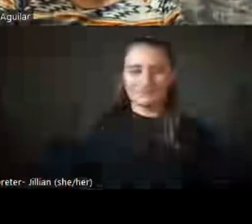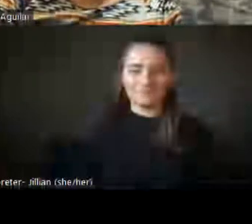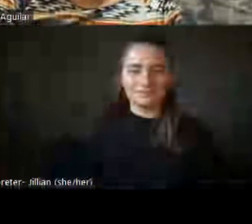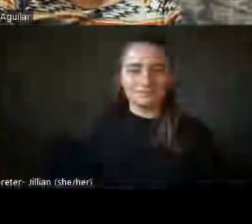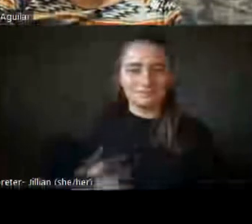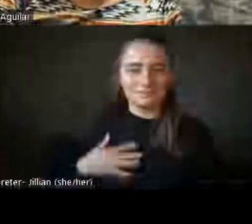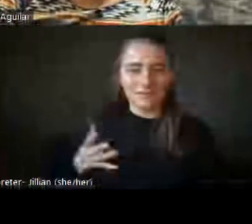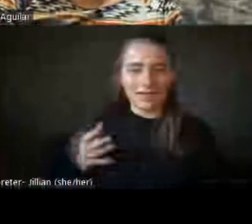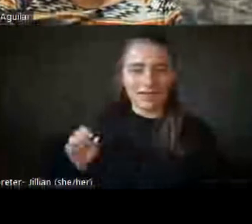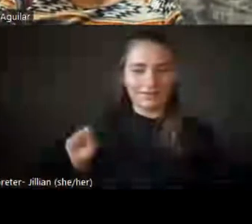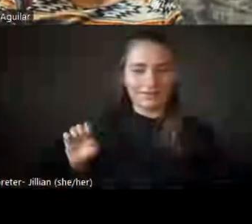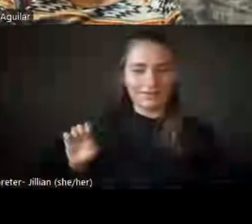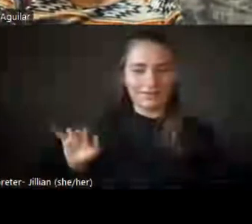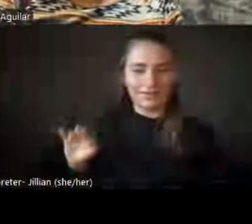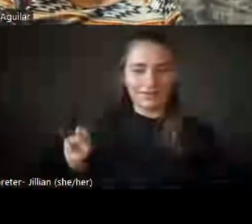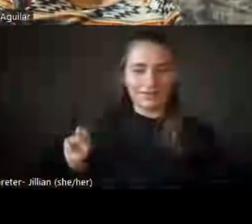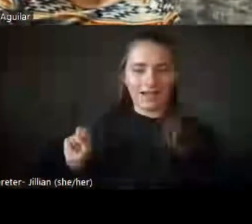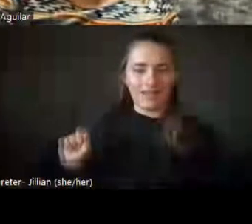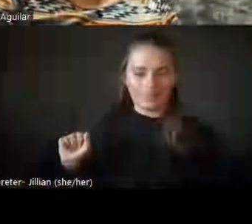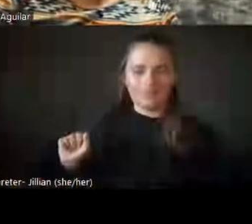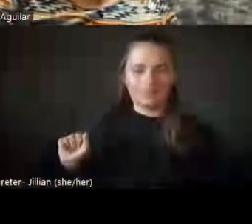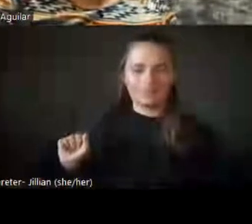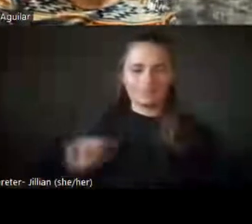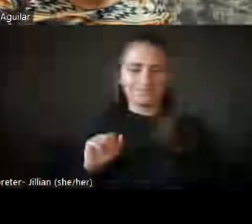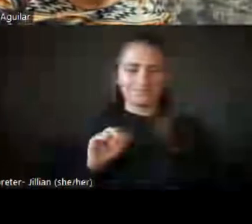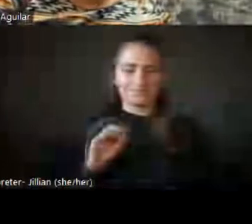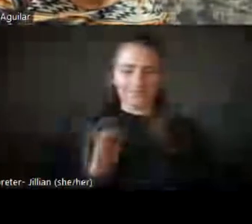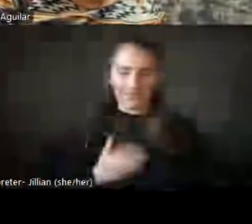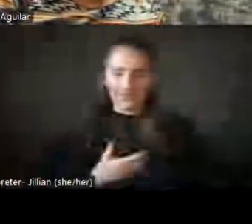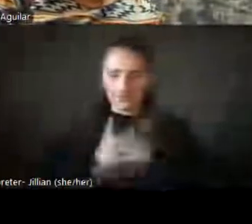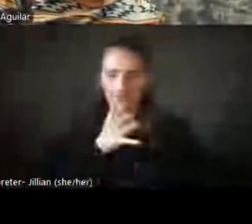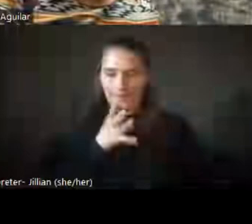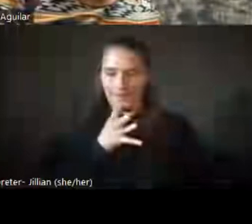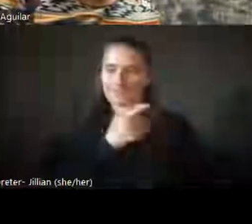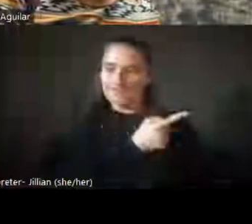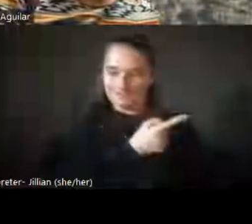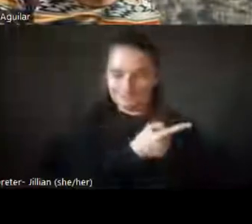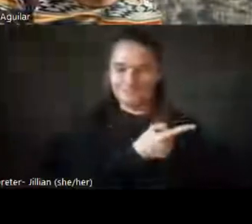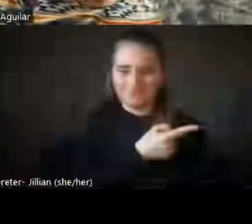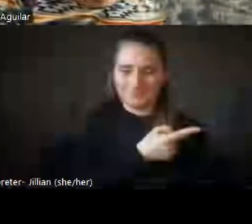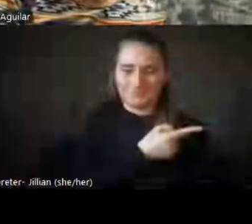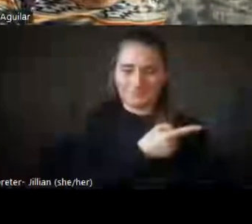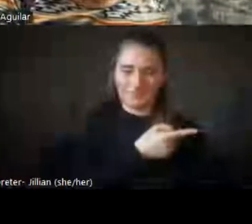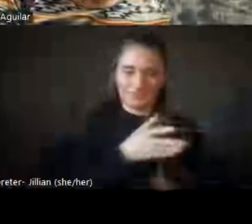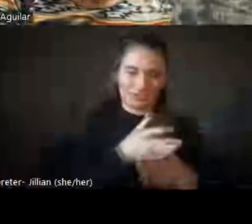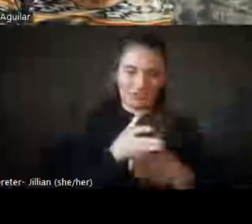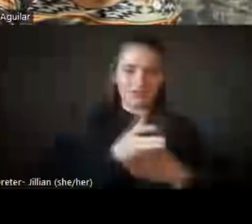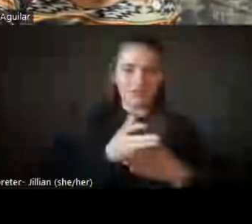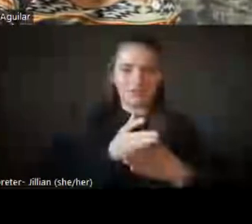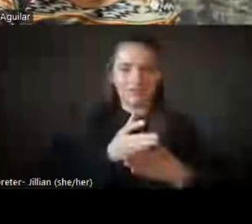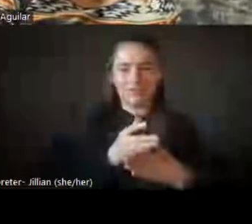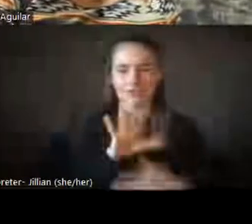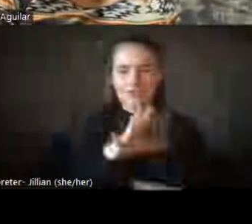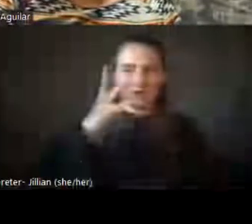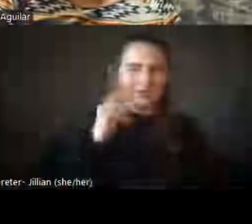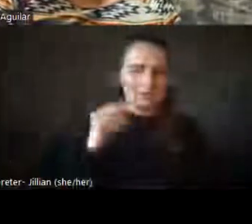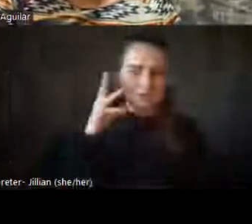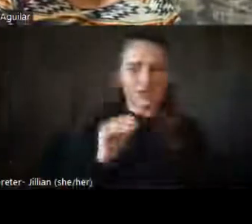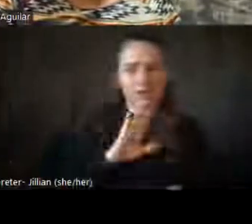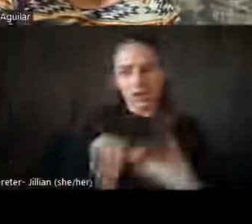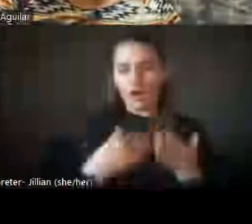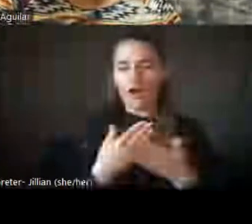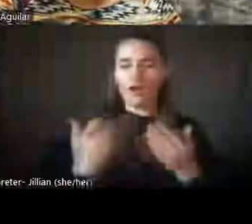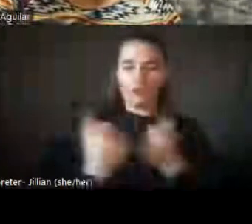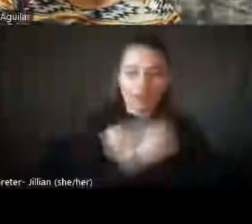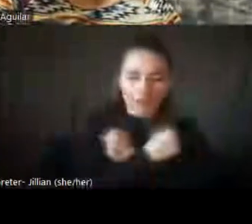And with that, we, as she shares her experiences and hearing all of the love she gives to us,